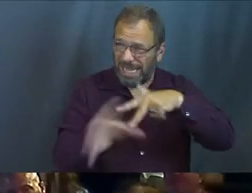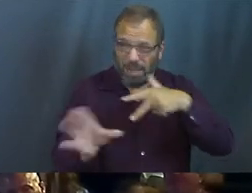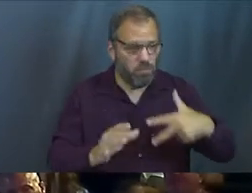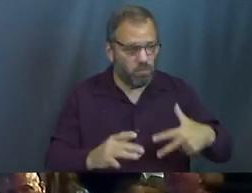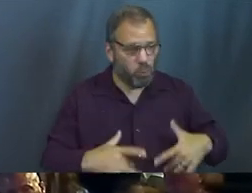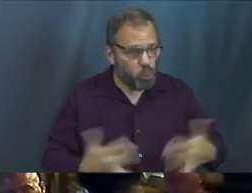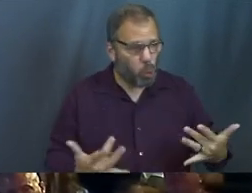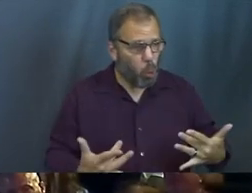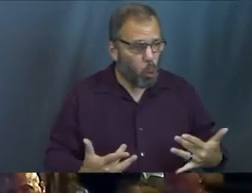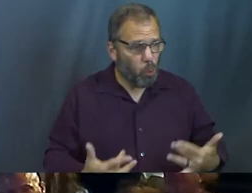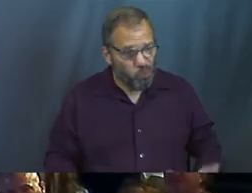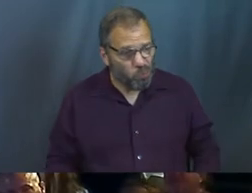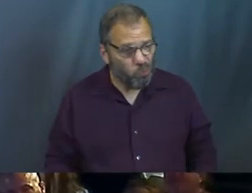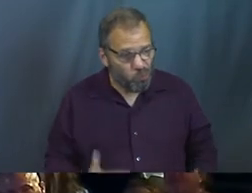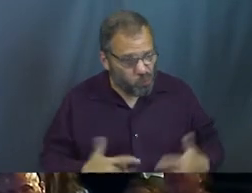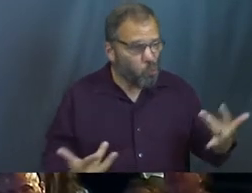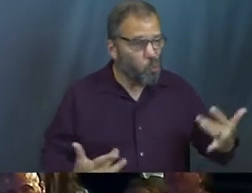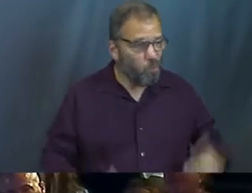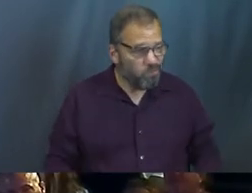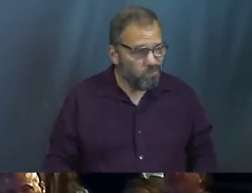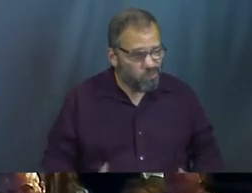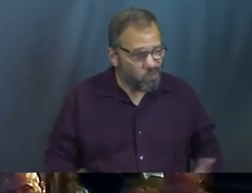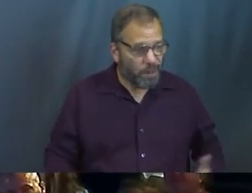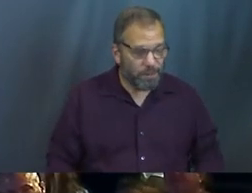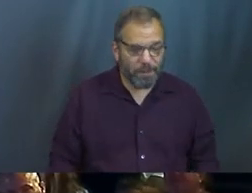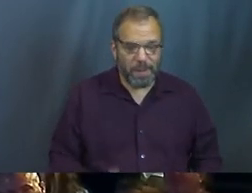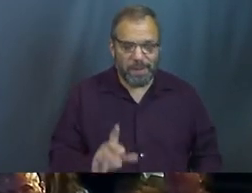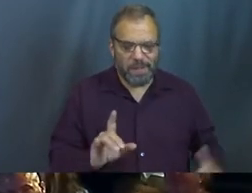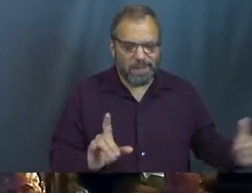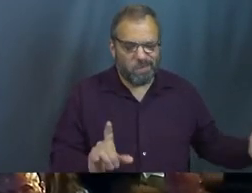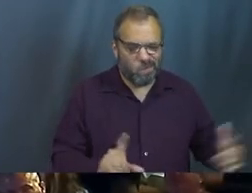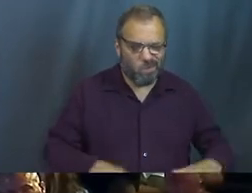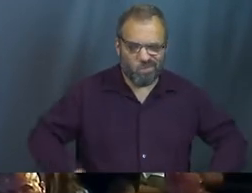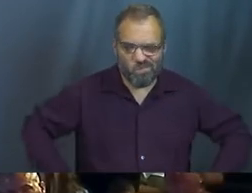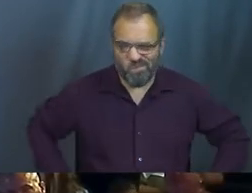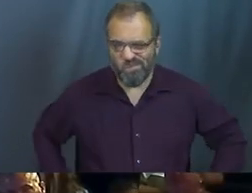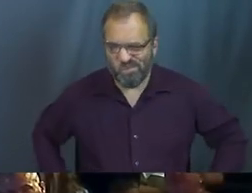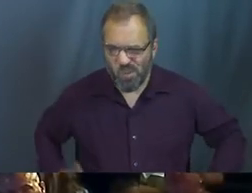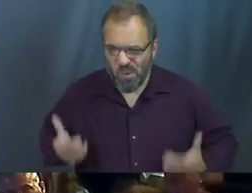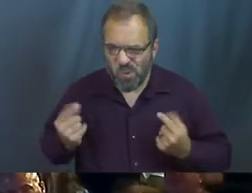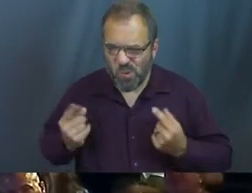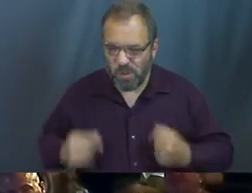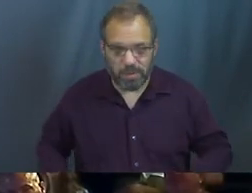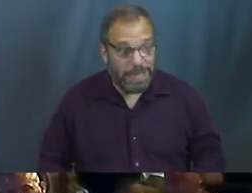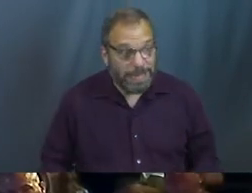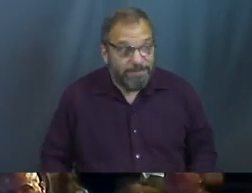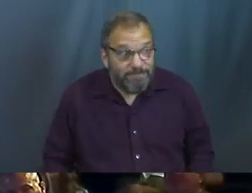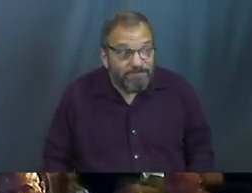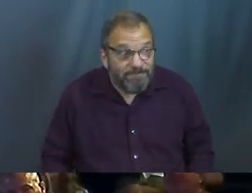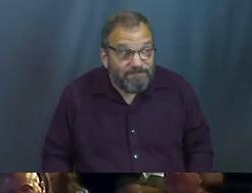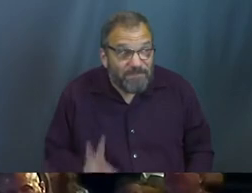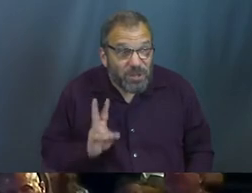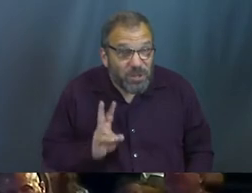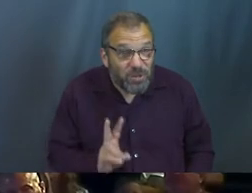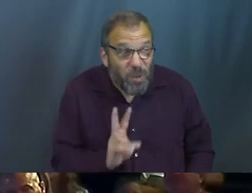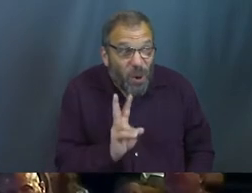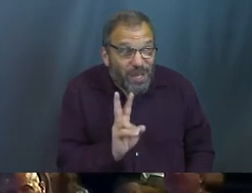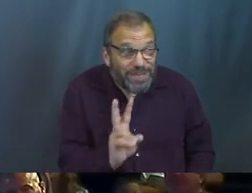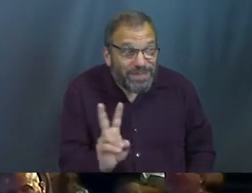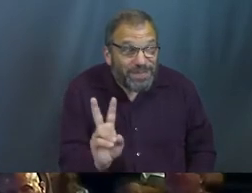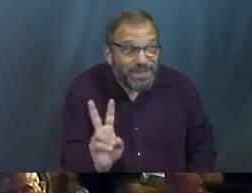what's up, Mr. Officer, sir? And he gets out of his car, and he's like, what are you guys doing? He's like, just walking,